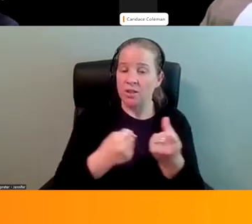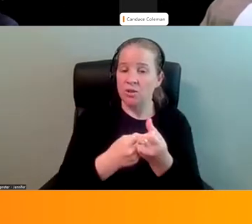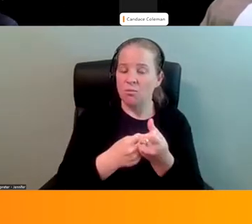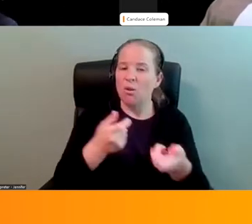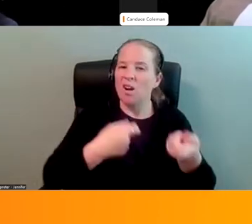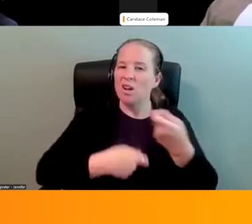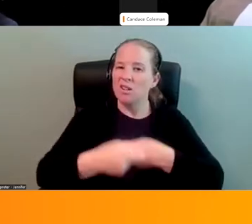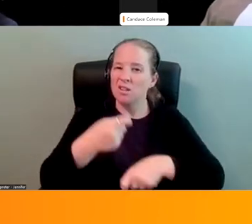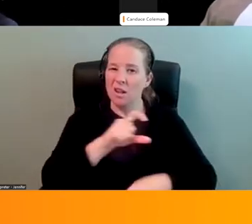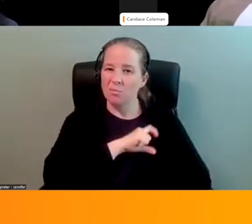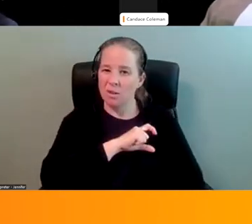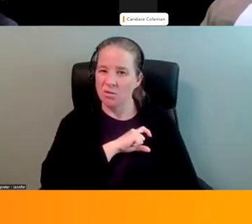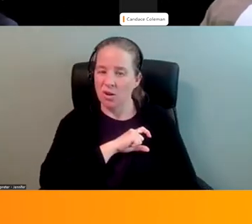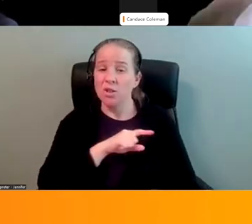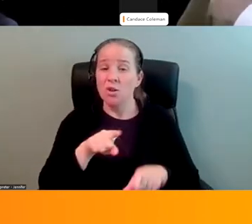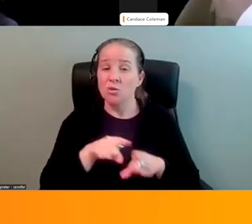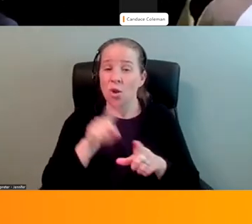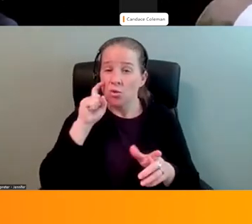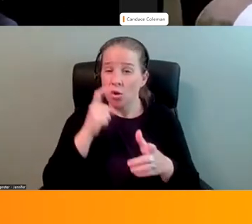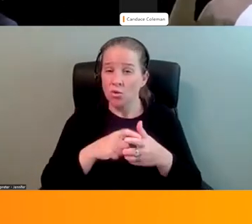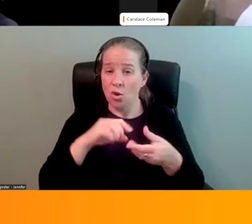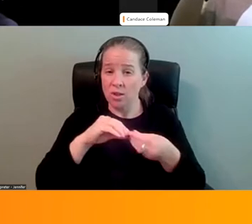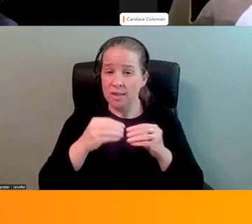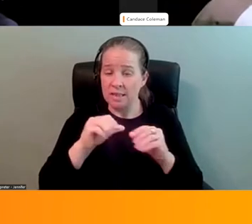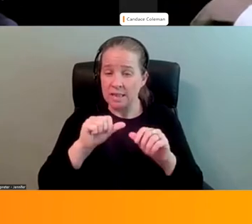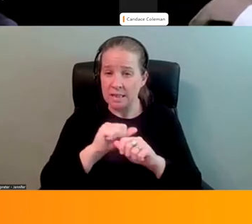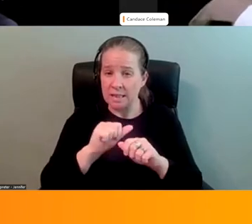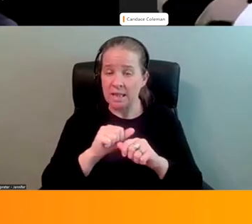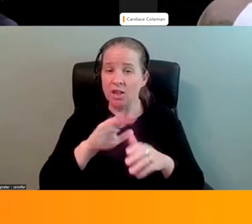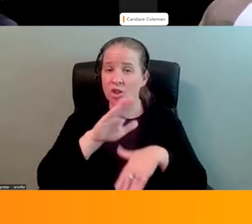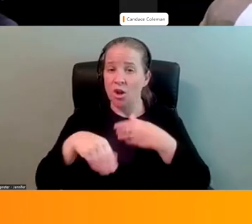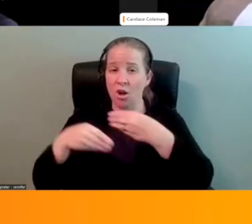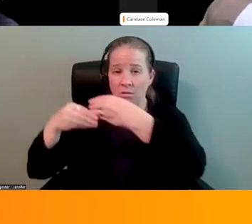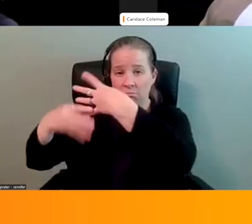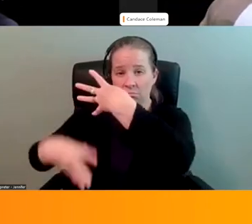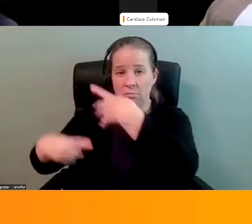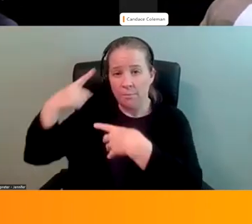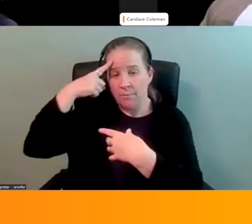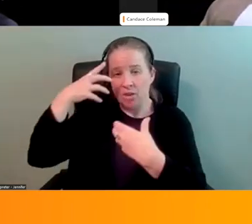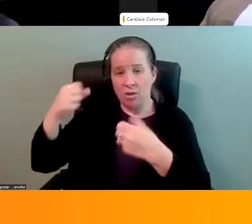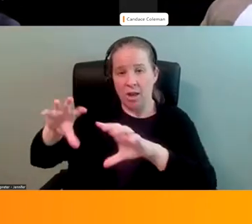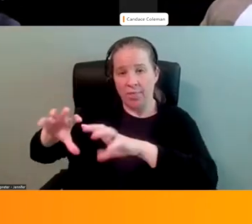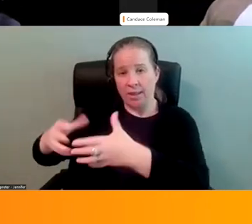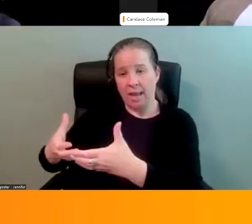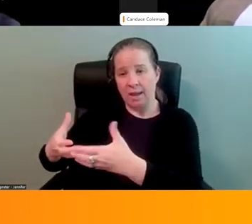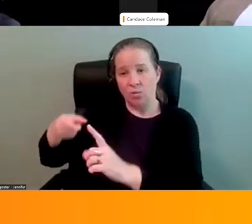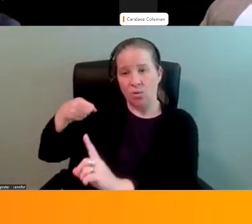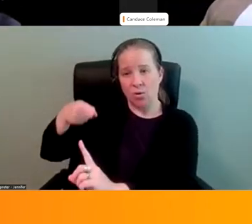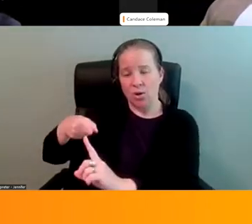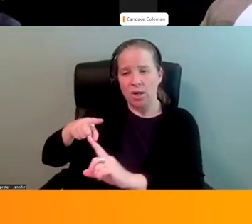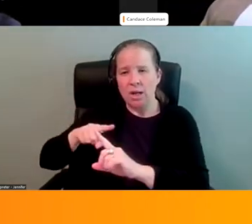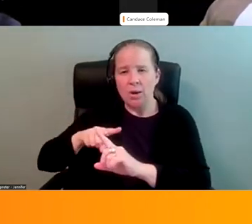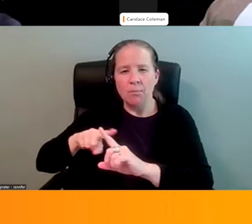We also noticed that in the statistics, everyone was funneled under the mental health category, under the files, and they didn't have a